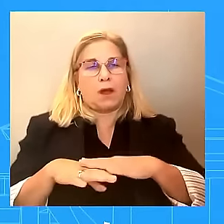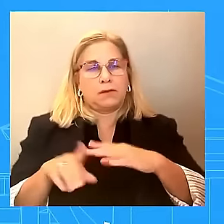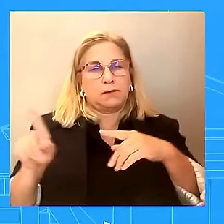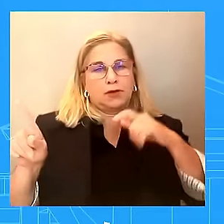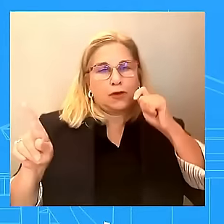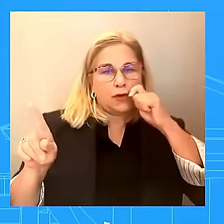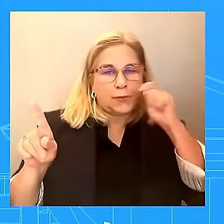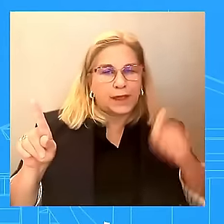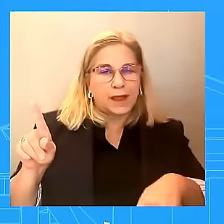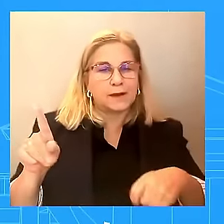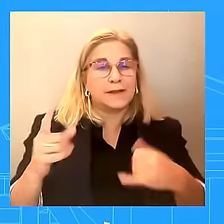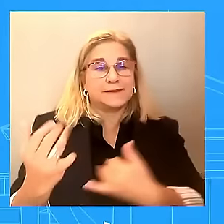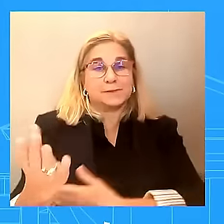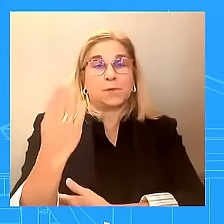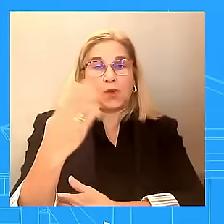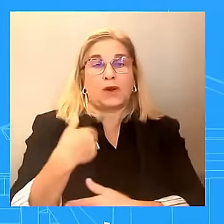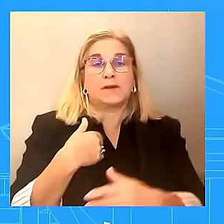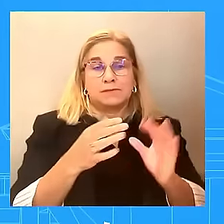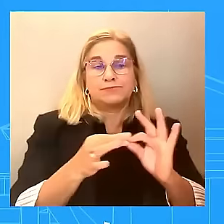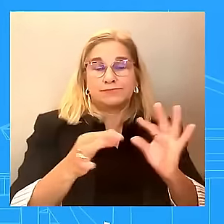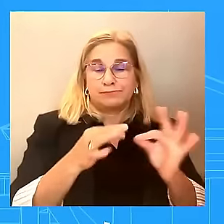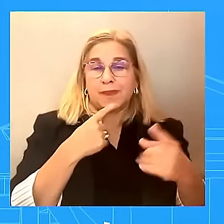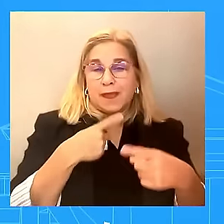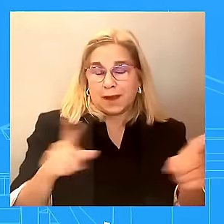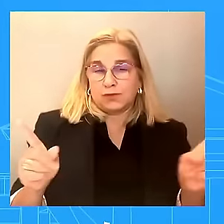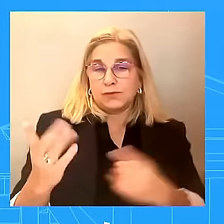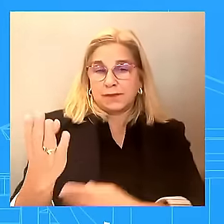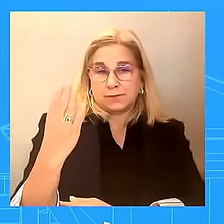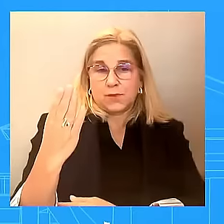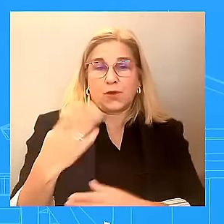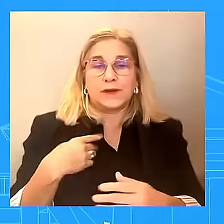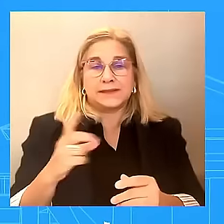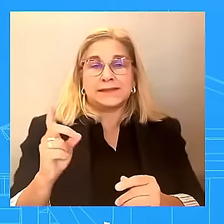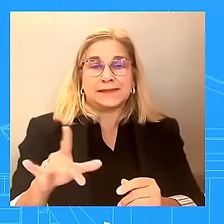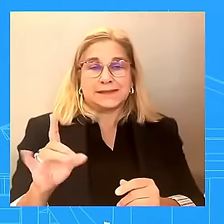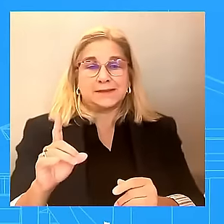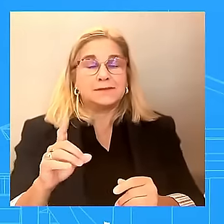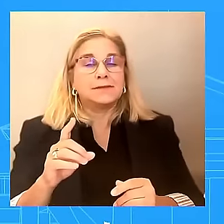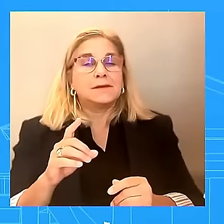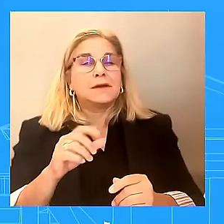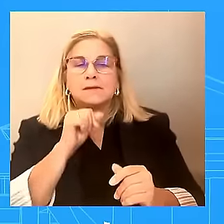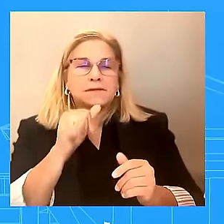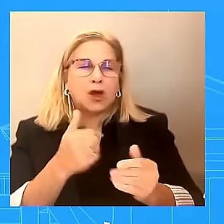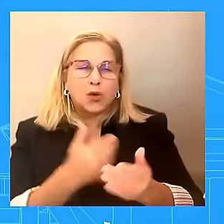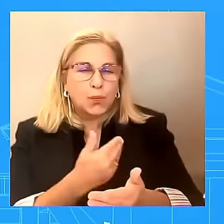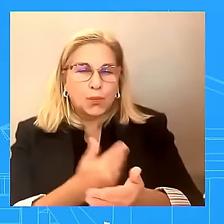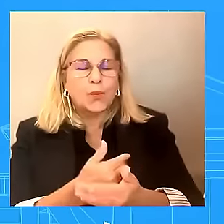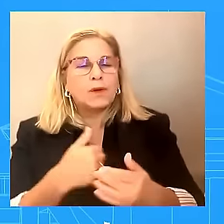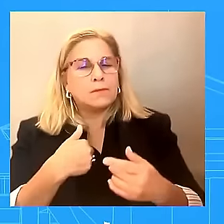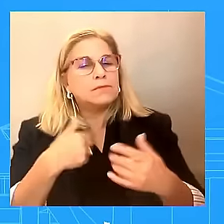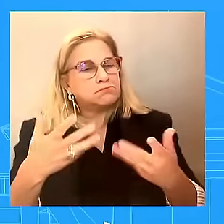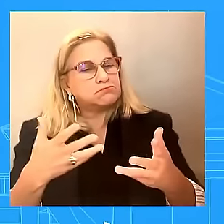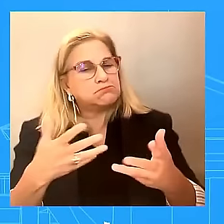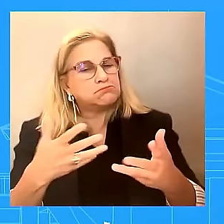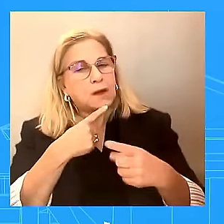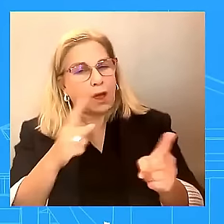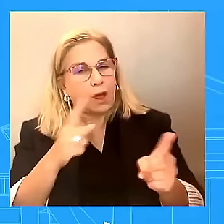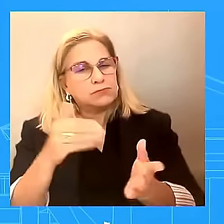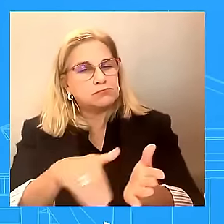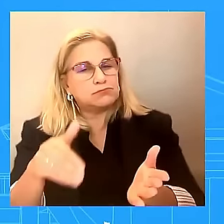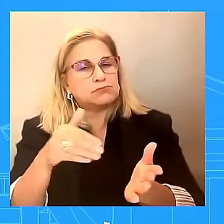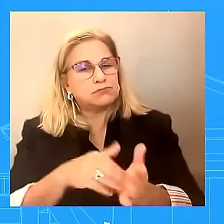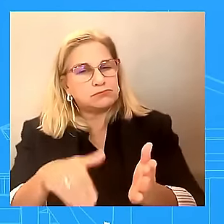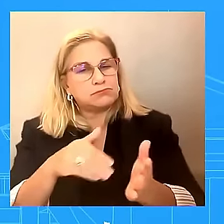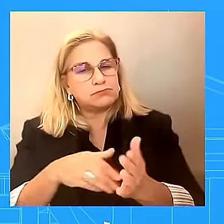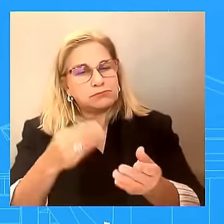expecting there be any new announcements on this particular action or decision coming out of this meeting. I